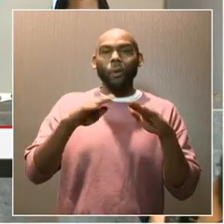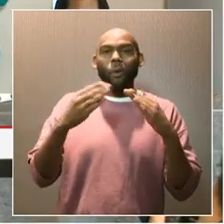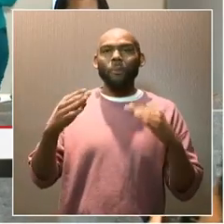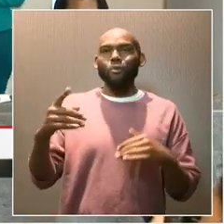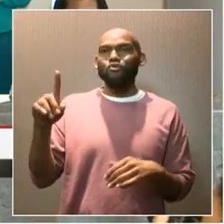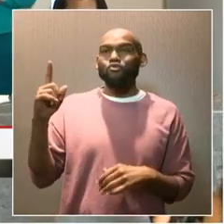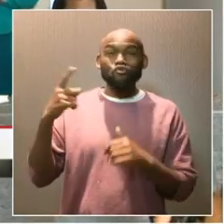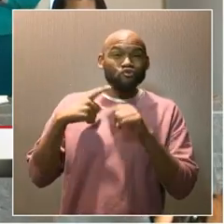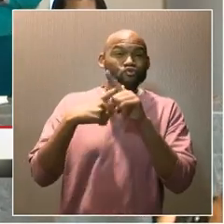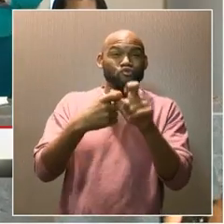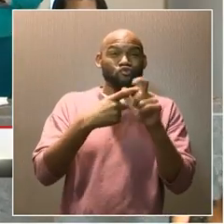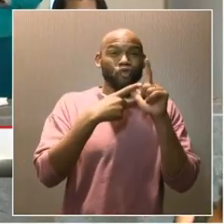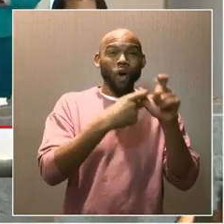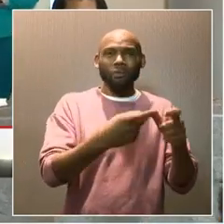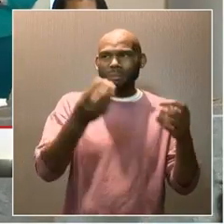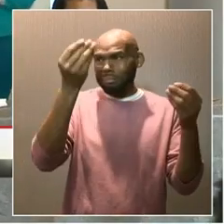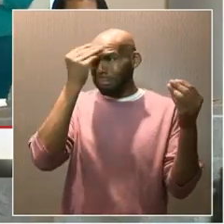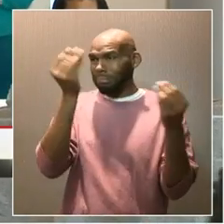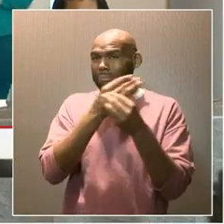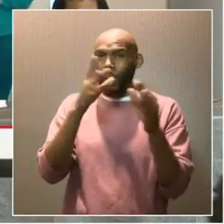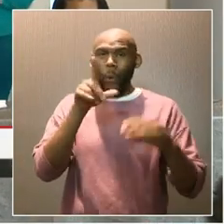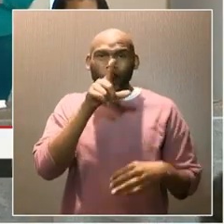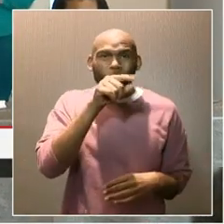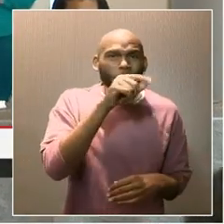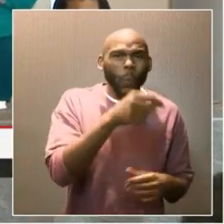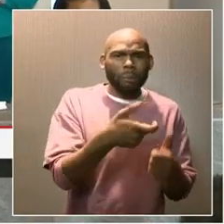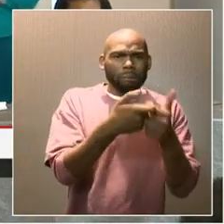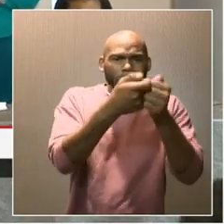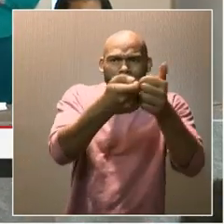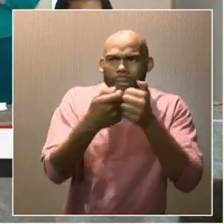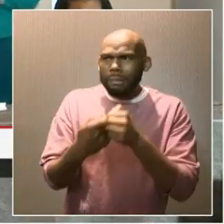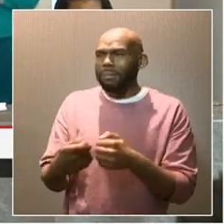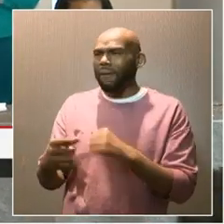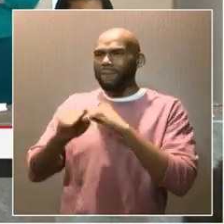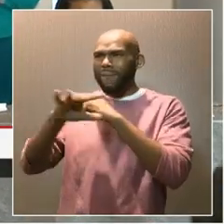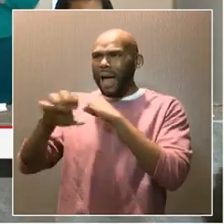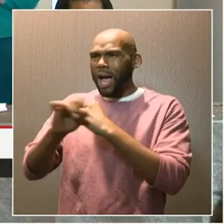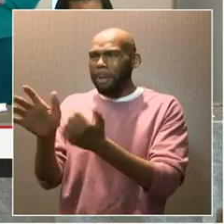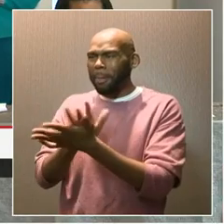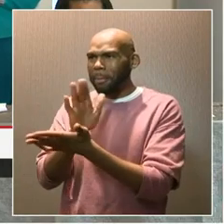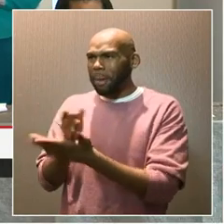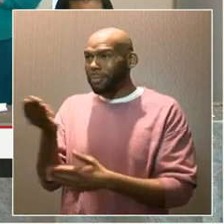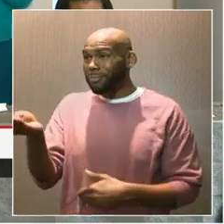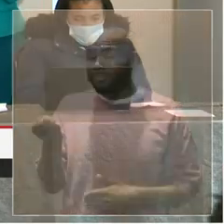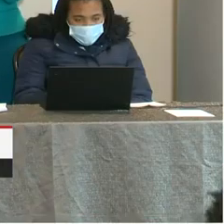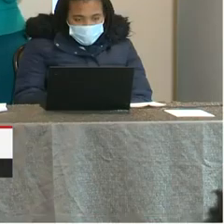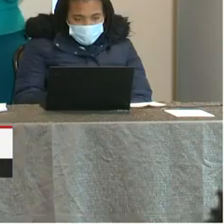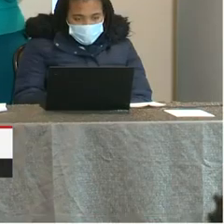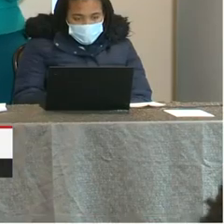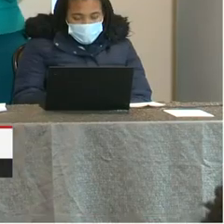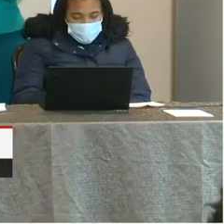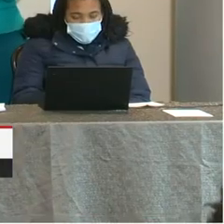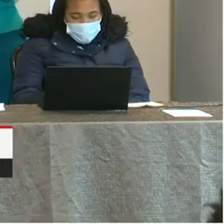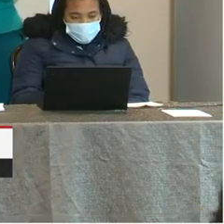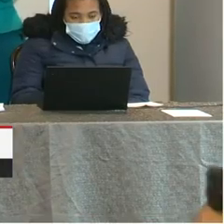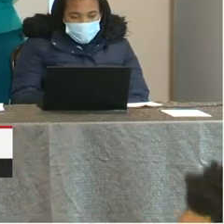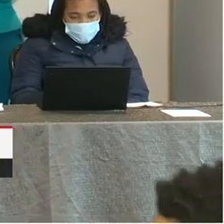Run, tell everybody, tweet, talk about it, hand them a flyer. SYEP is now open. Thank you. you.